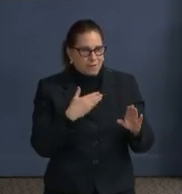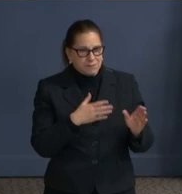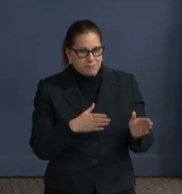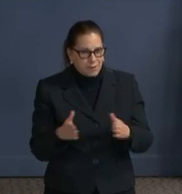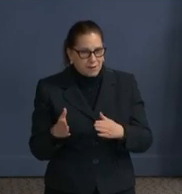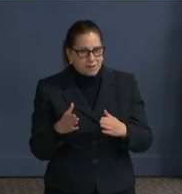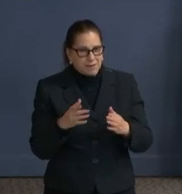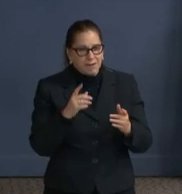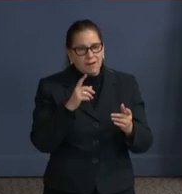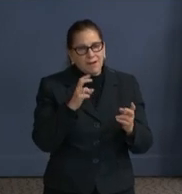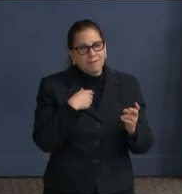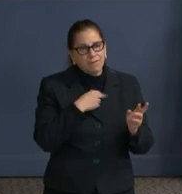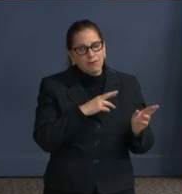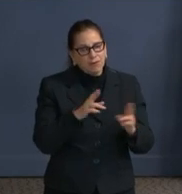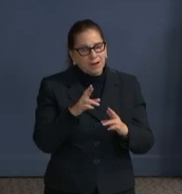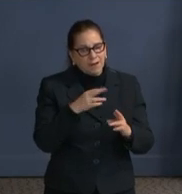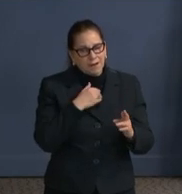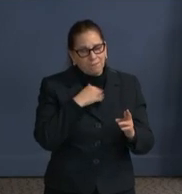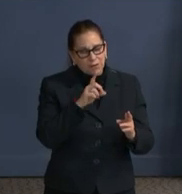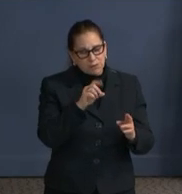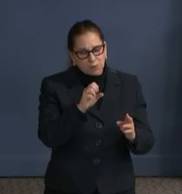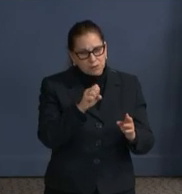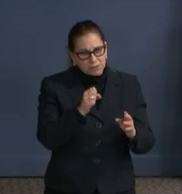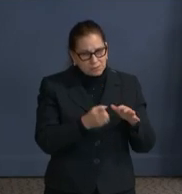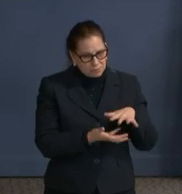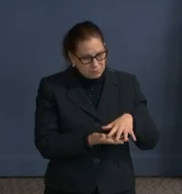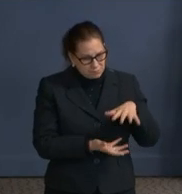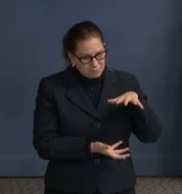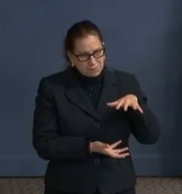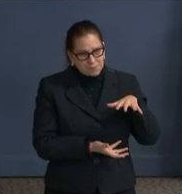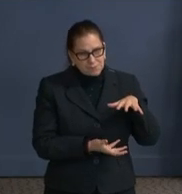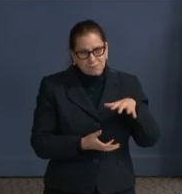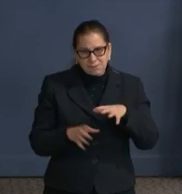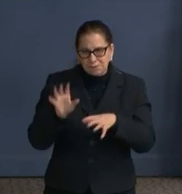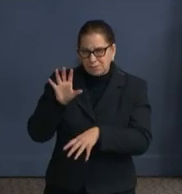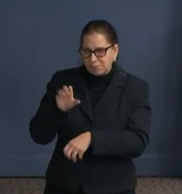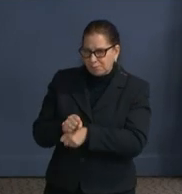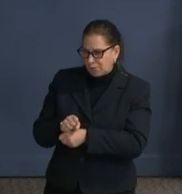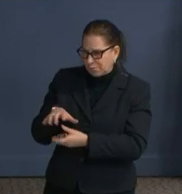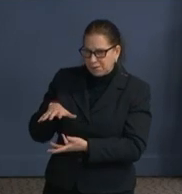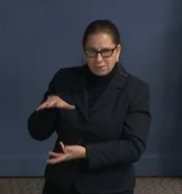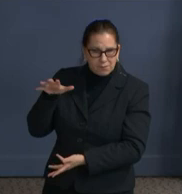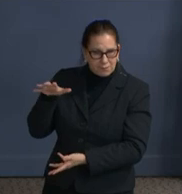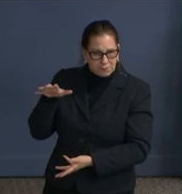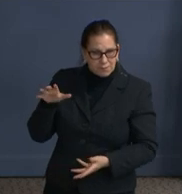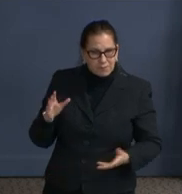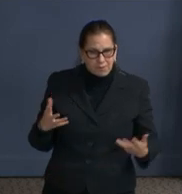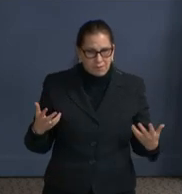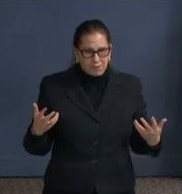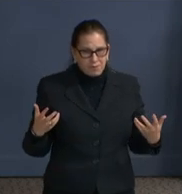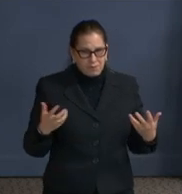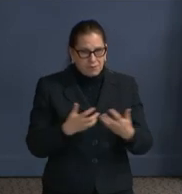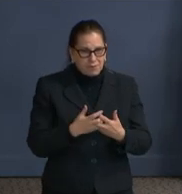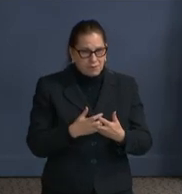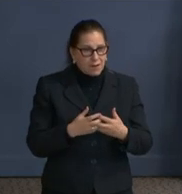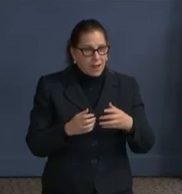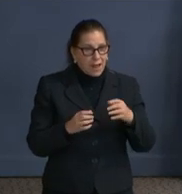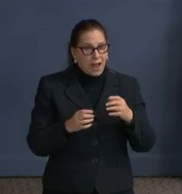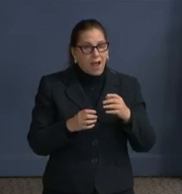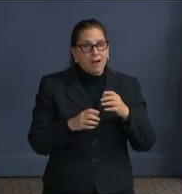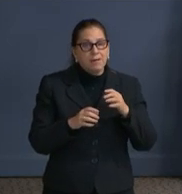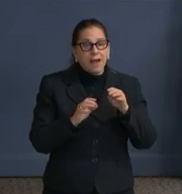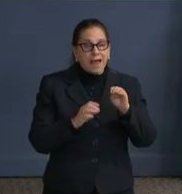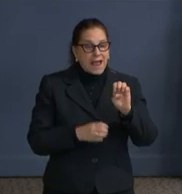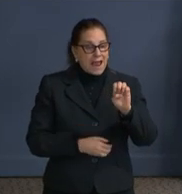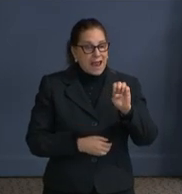vaccine. It is impossible to apply an equity model that ensures that people who are at the highest